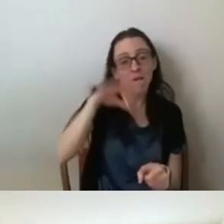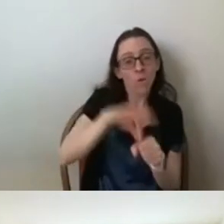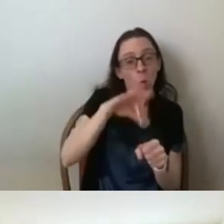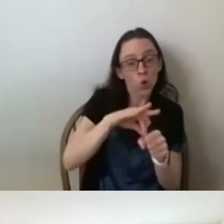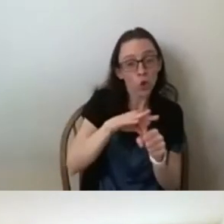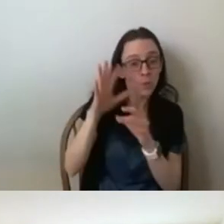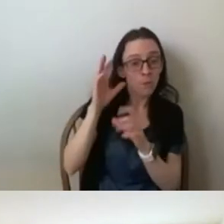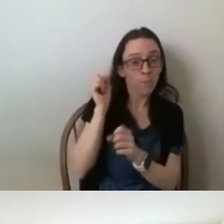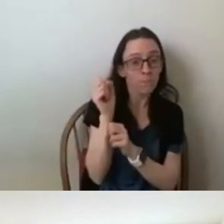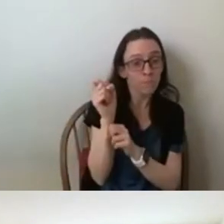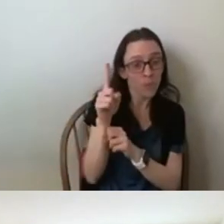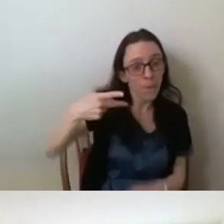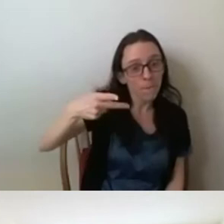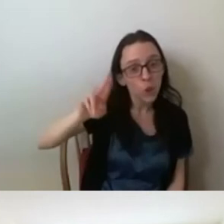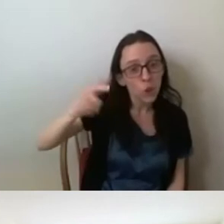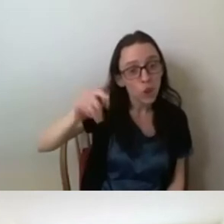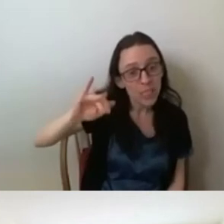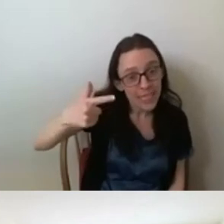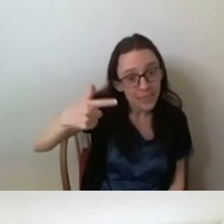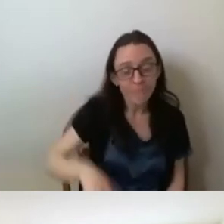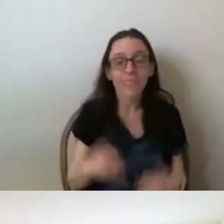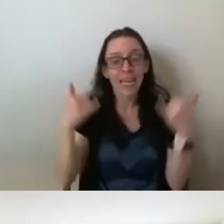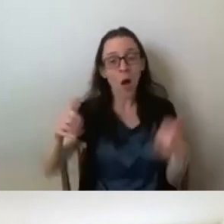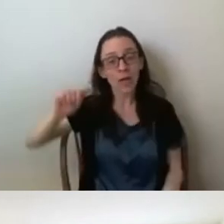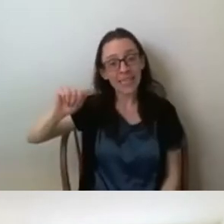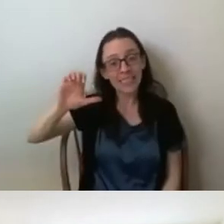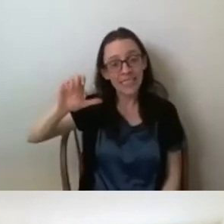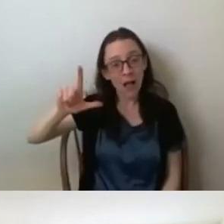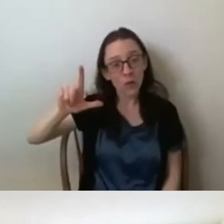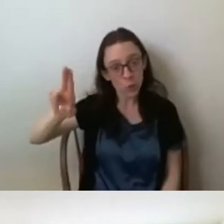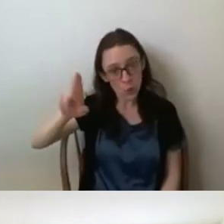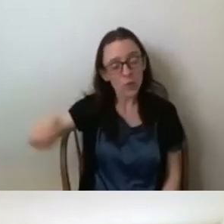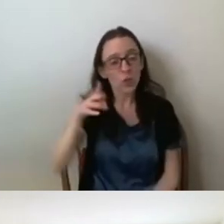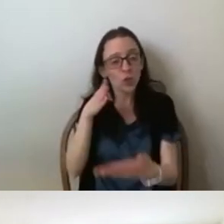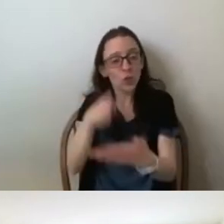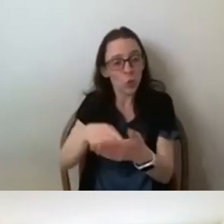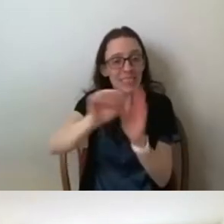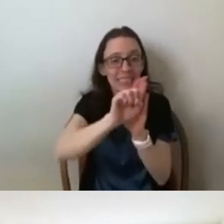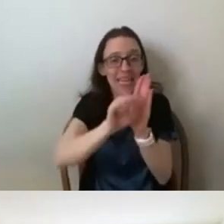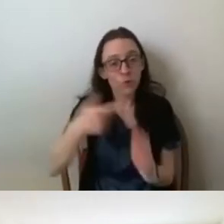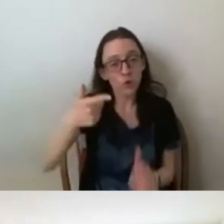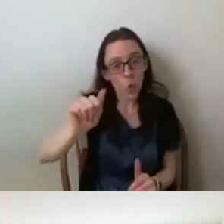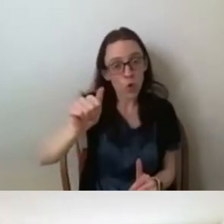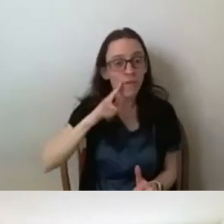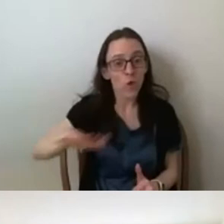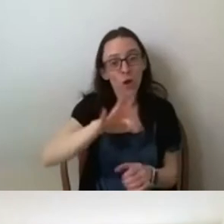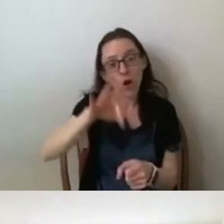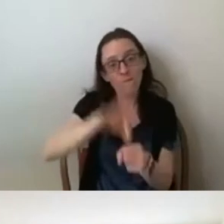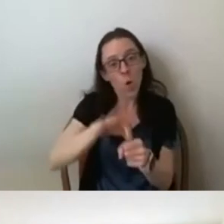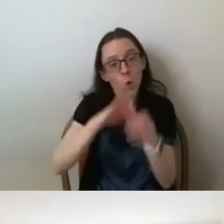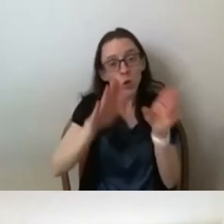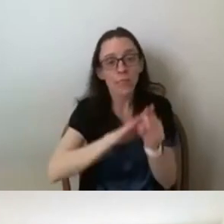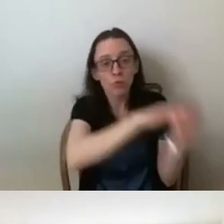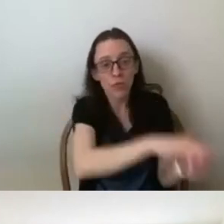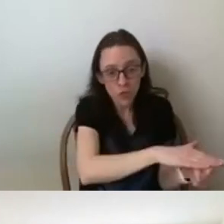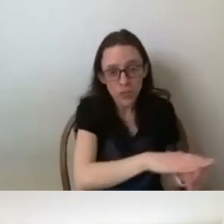ACLU for another case is now suing Georgia for its voter suppression legislation and decisions that Brian Kemp,